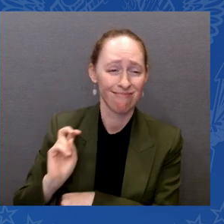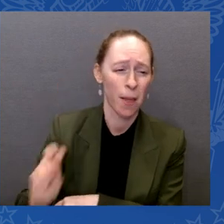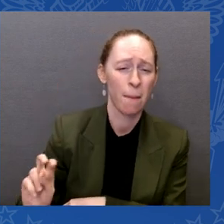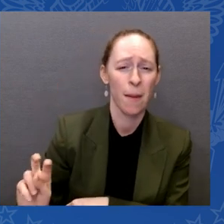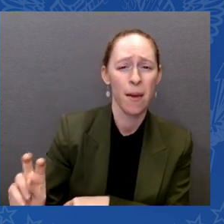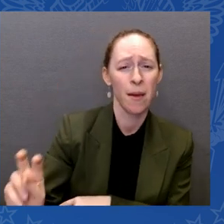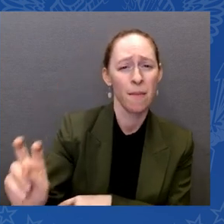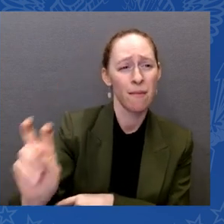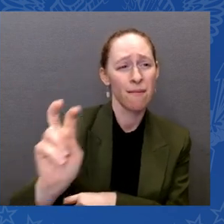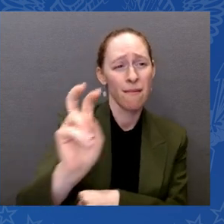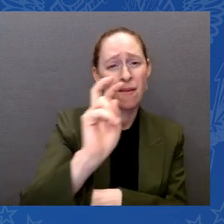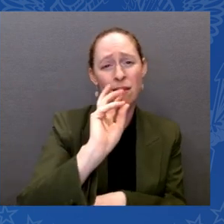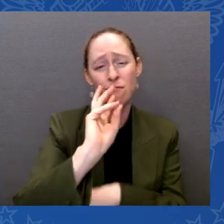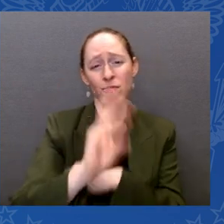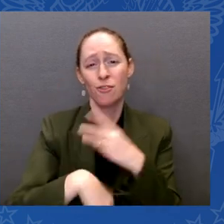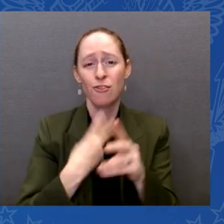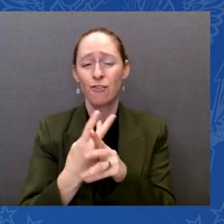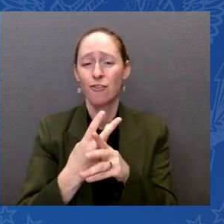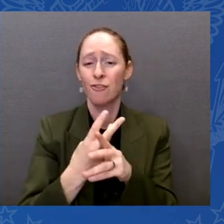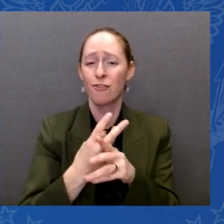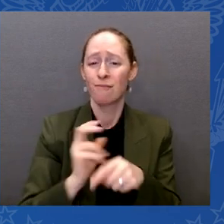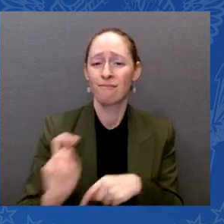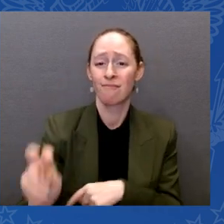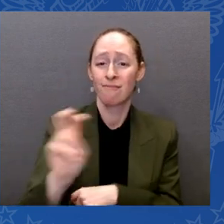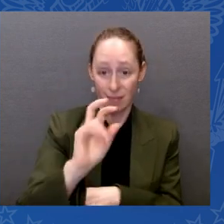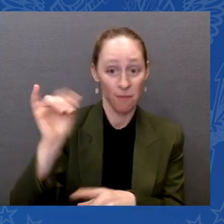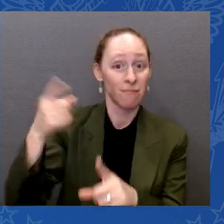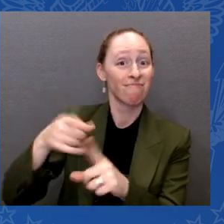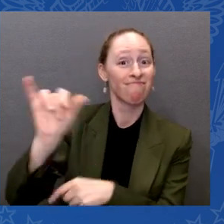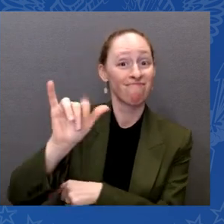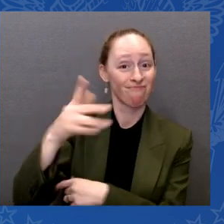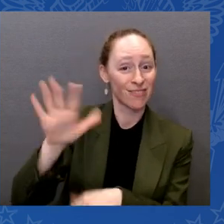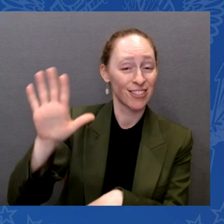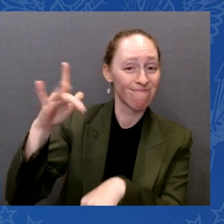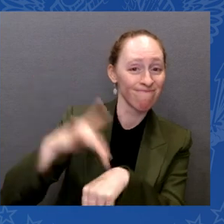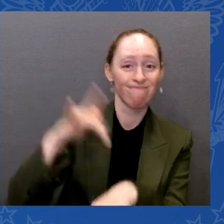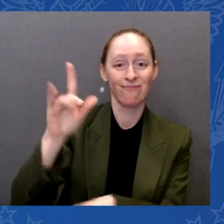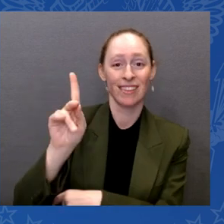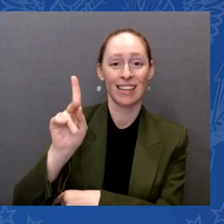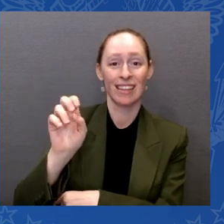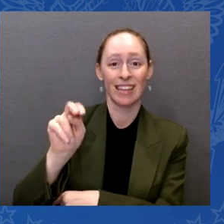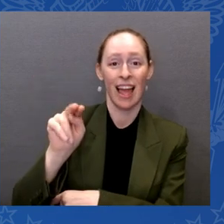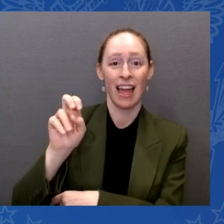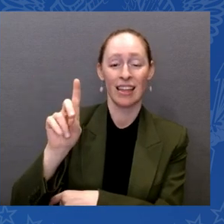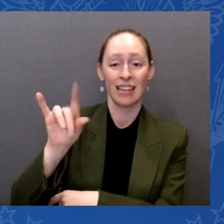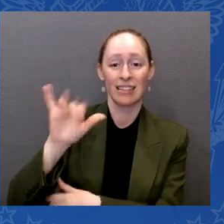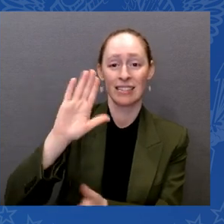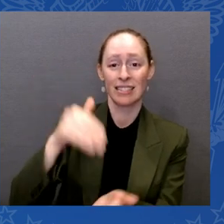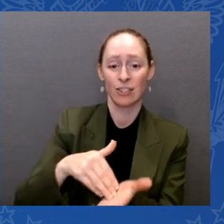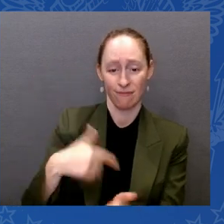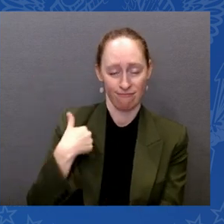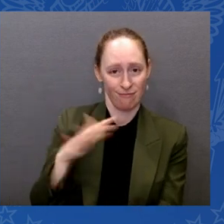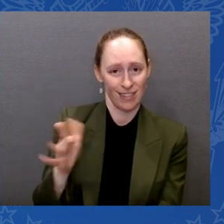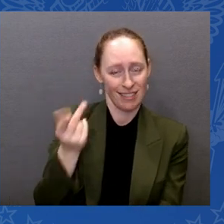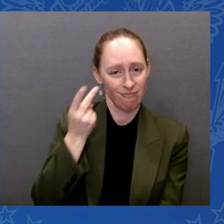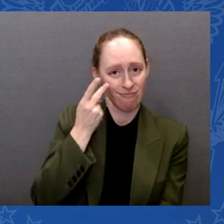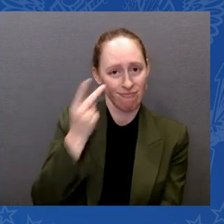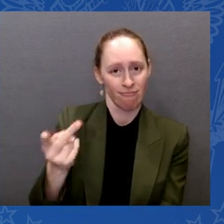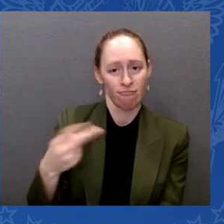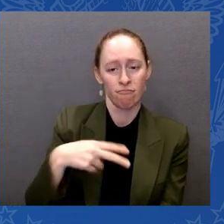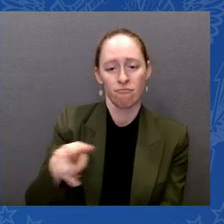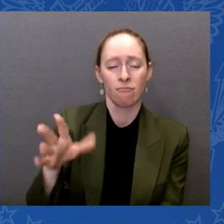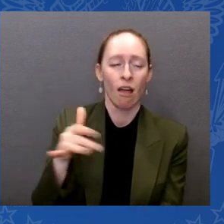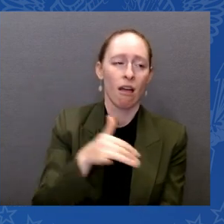where I heard him earlier this year. I was stunned by his music. It was incredible.